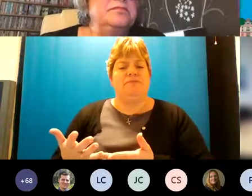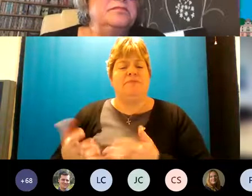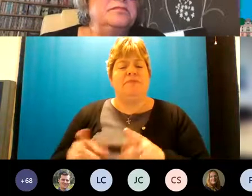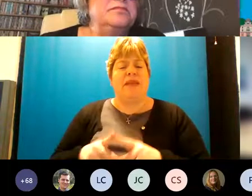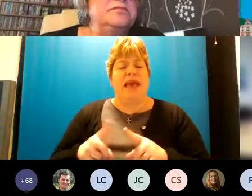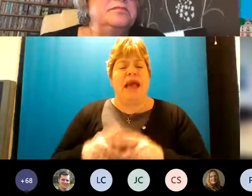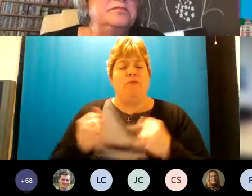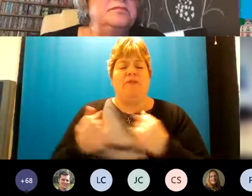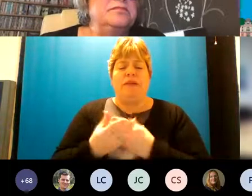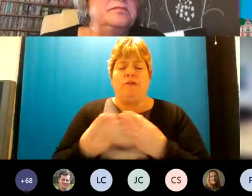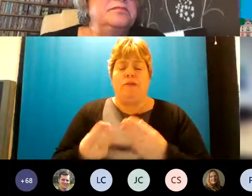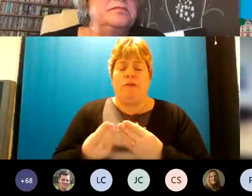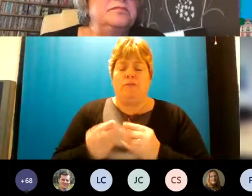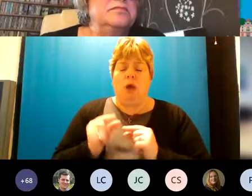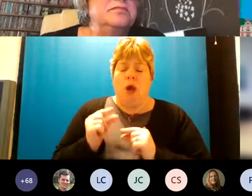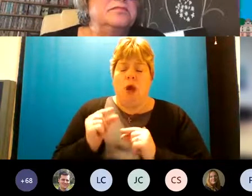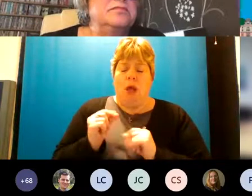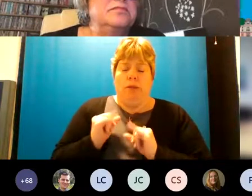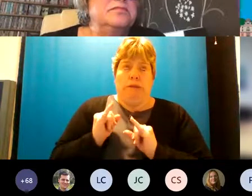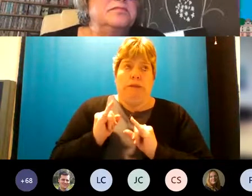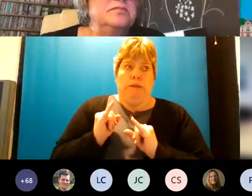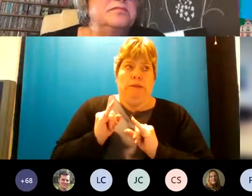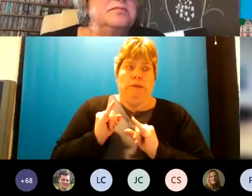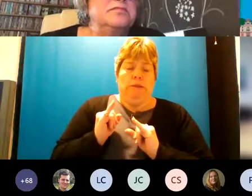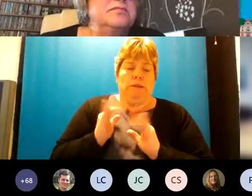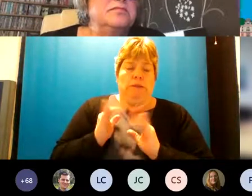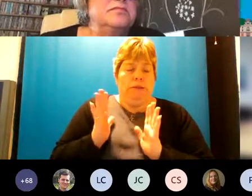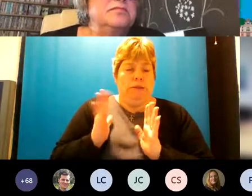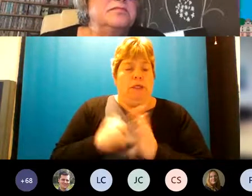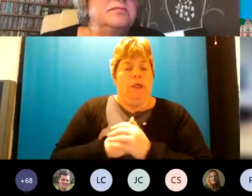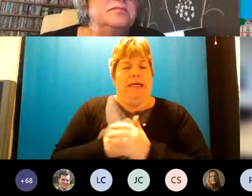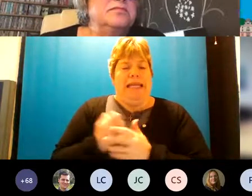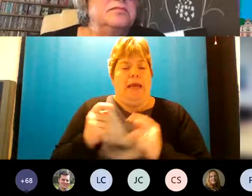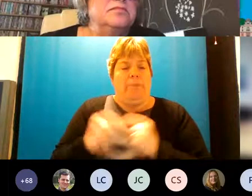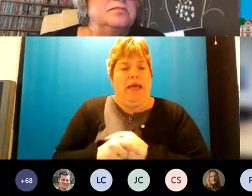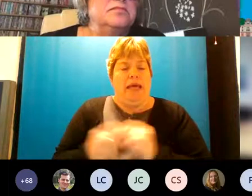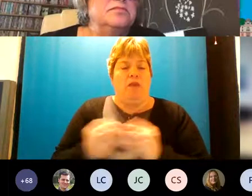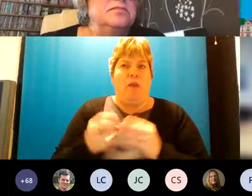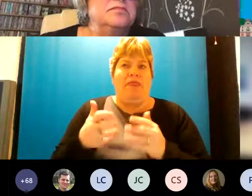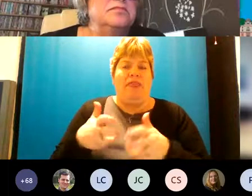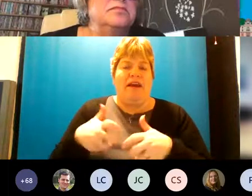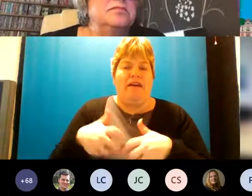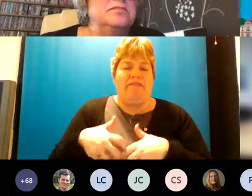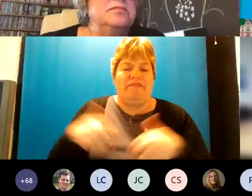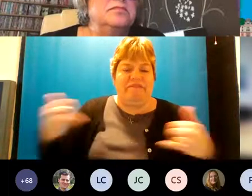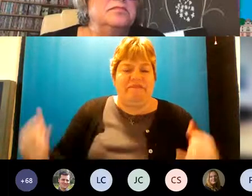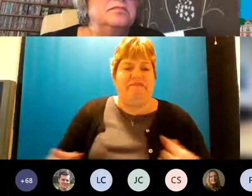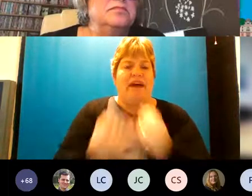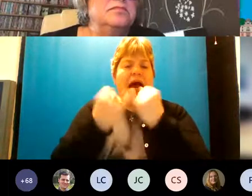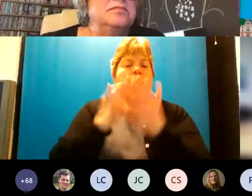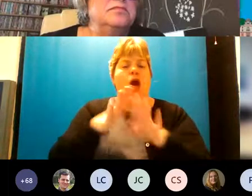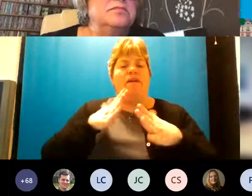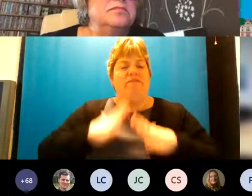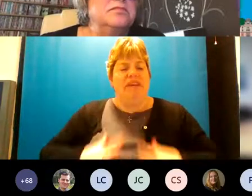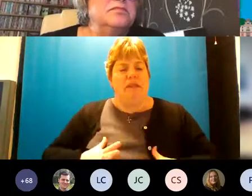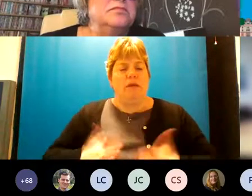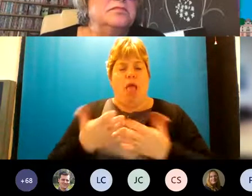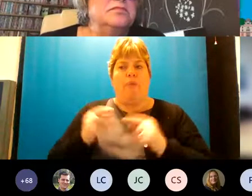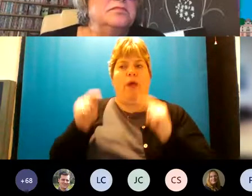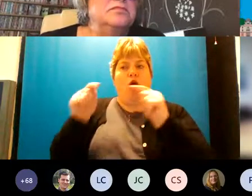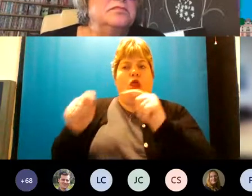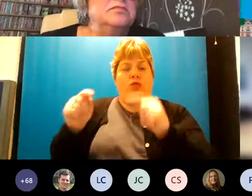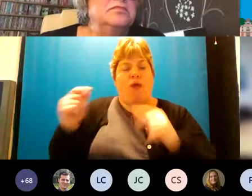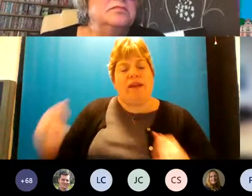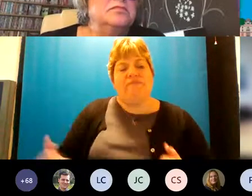some very close shaves with um violence and not actually physical but threatening violence